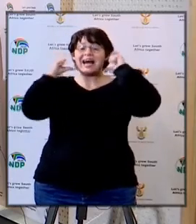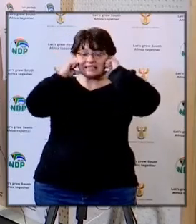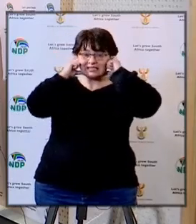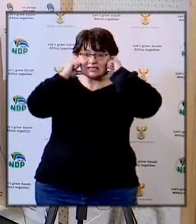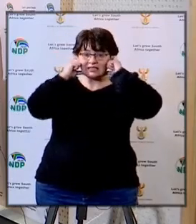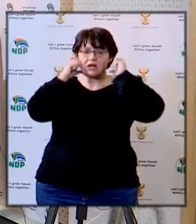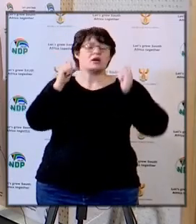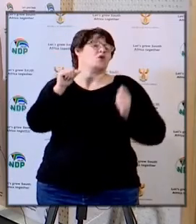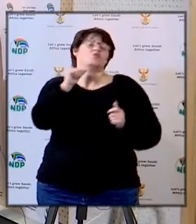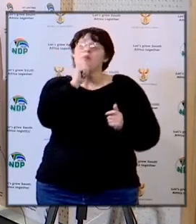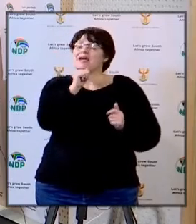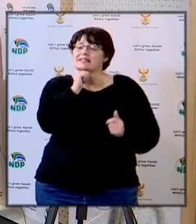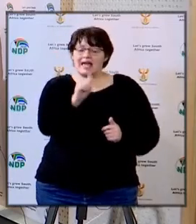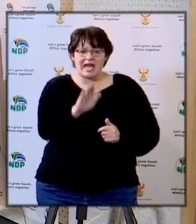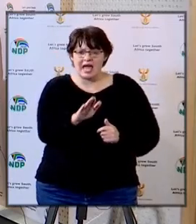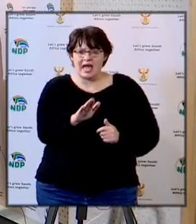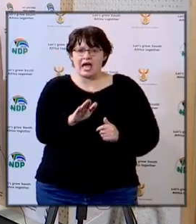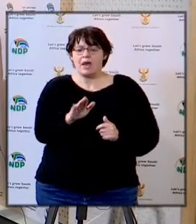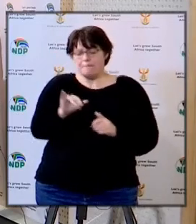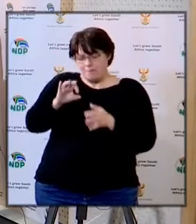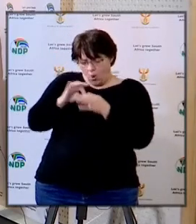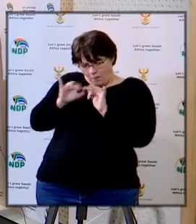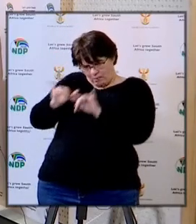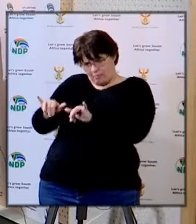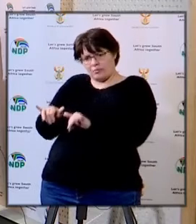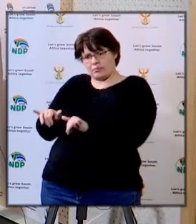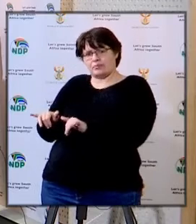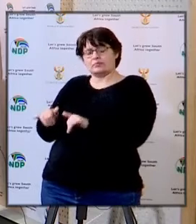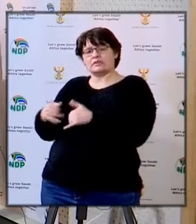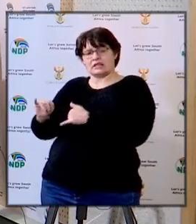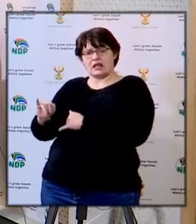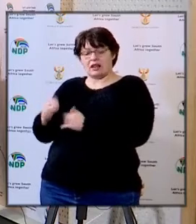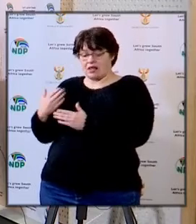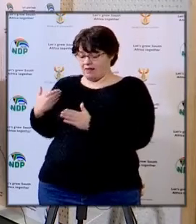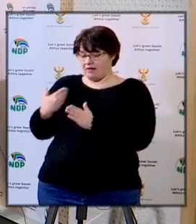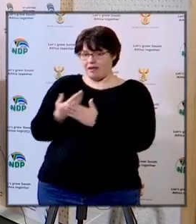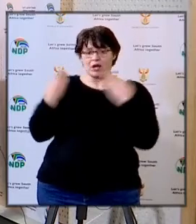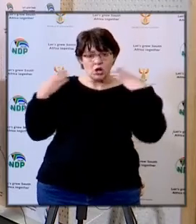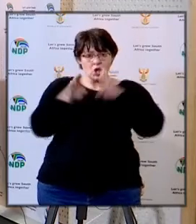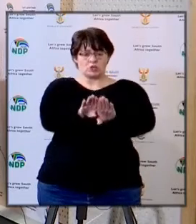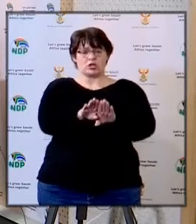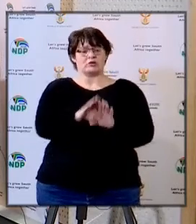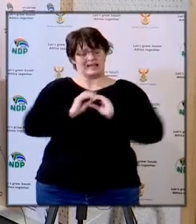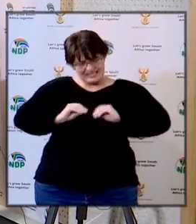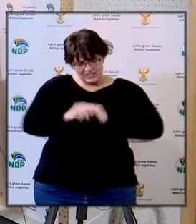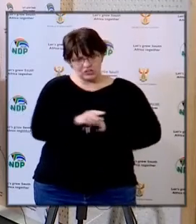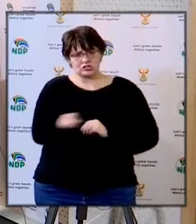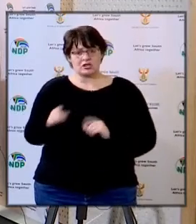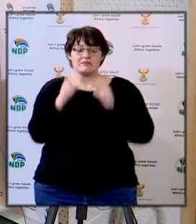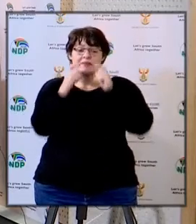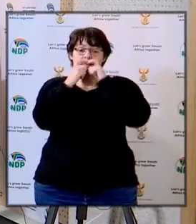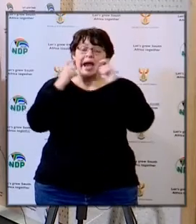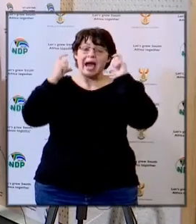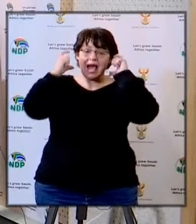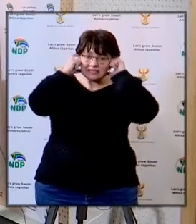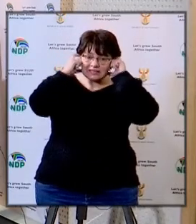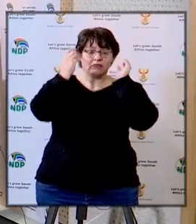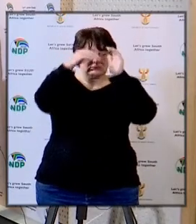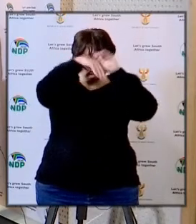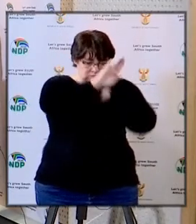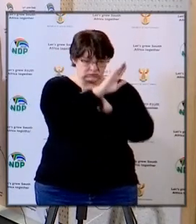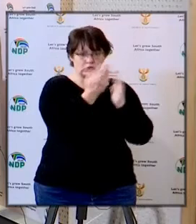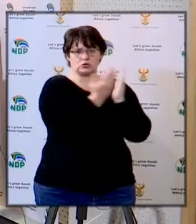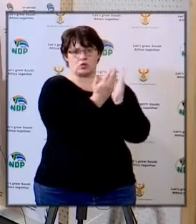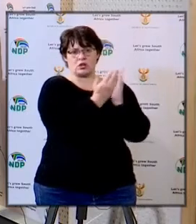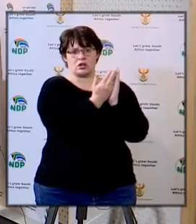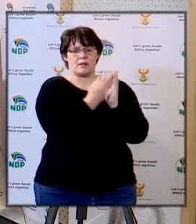mask even those who are now still at home use this lockdown period teach them that when you wear a mask when